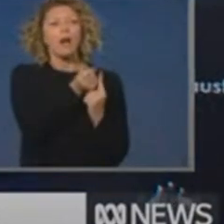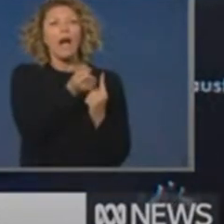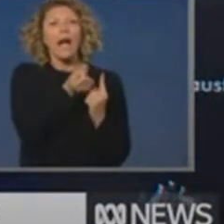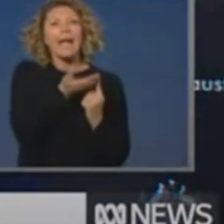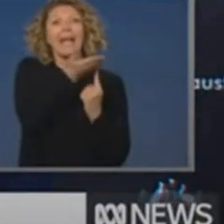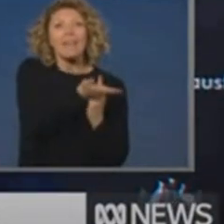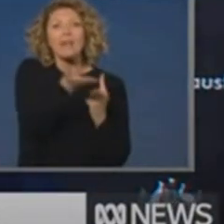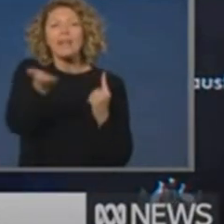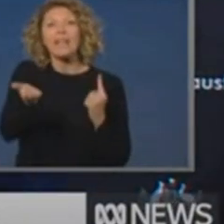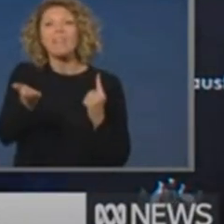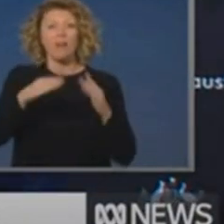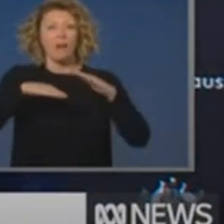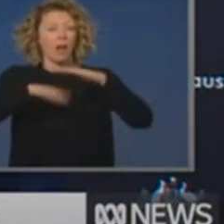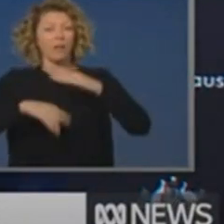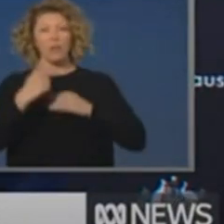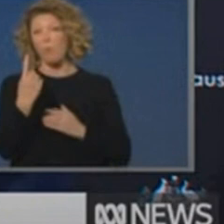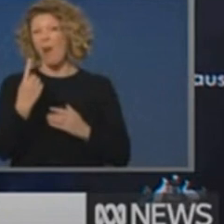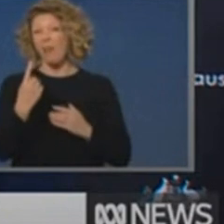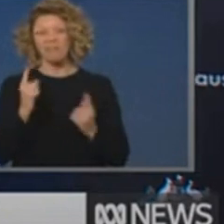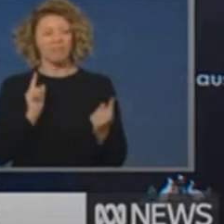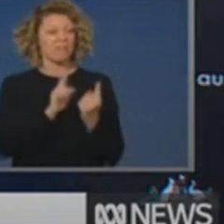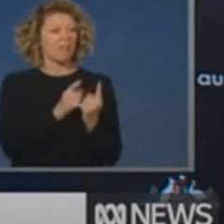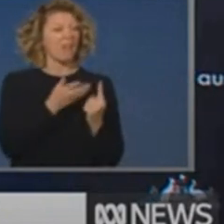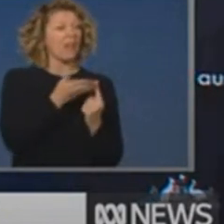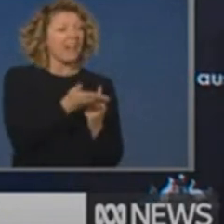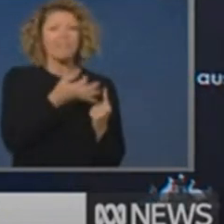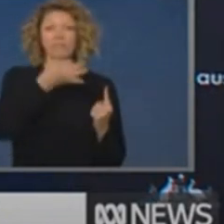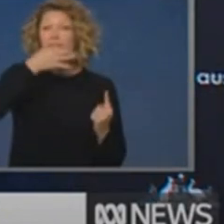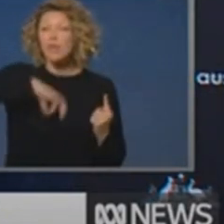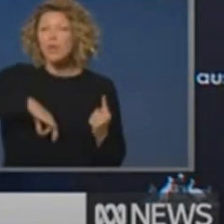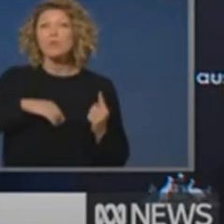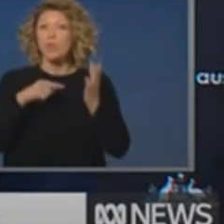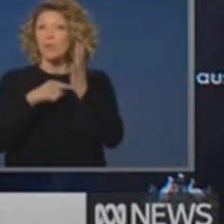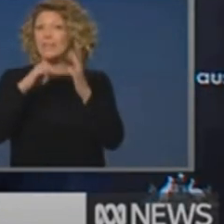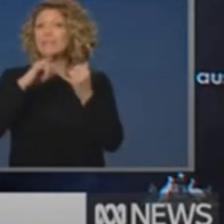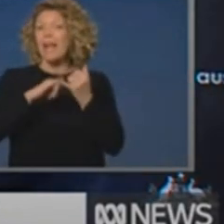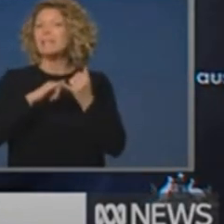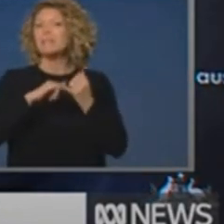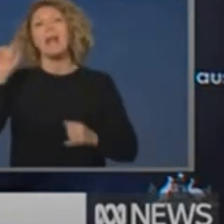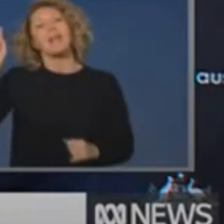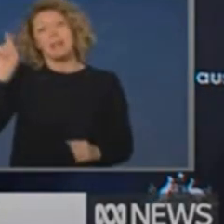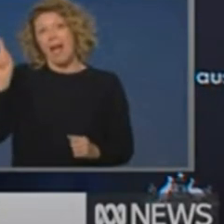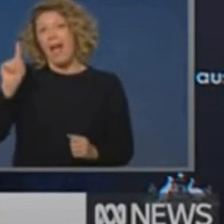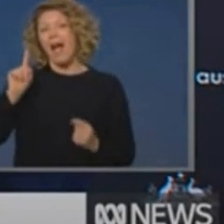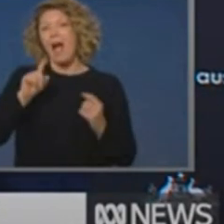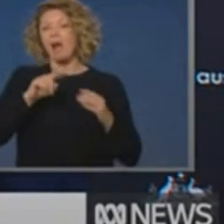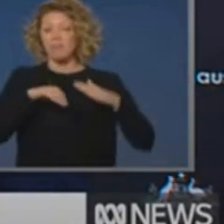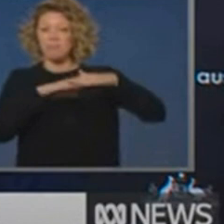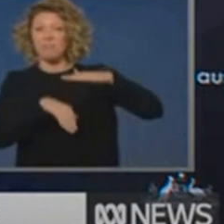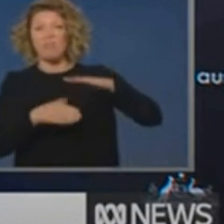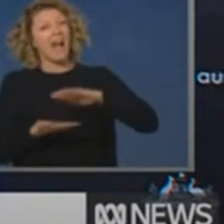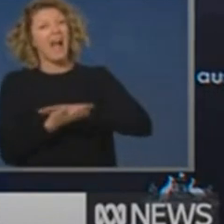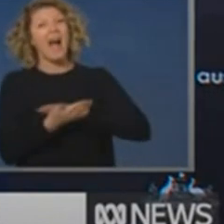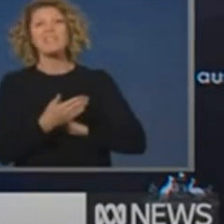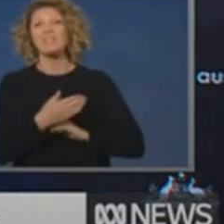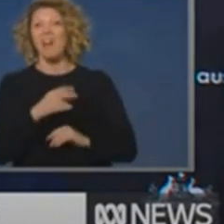at the lower limit of what you would expect. And you can see that Tasmania is comfortably now below the one